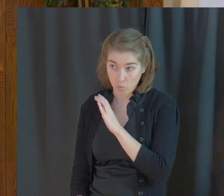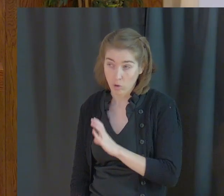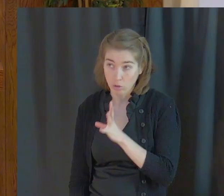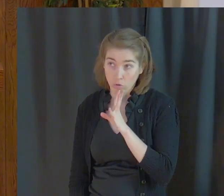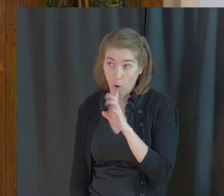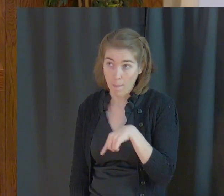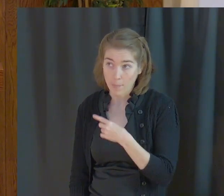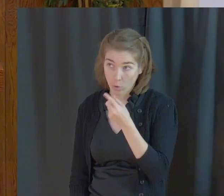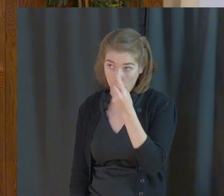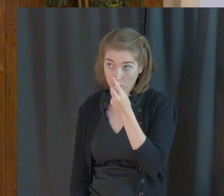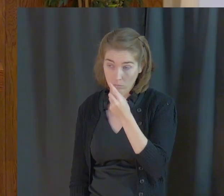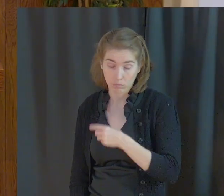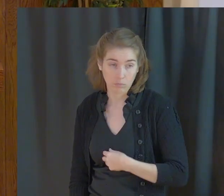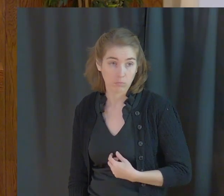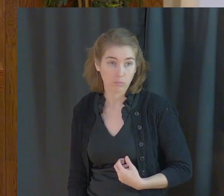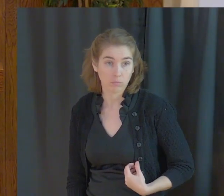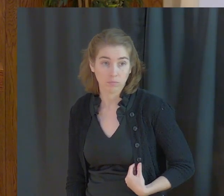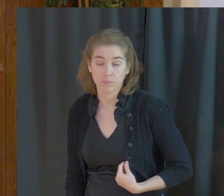talking about here.